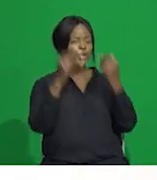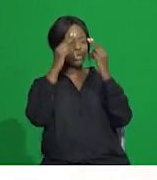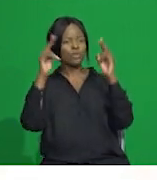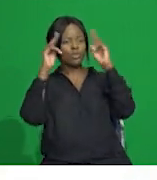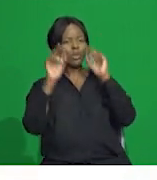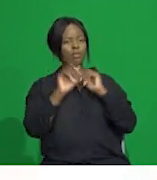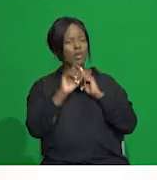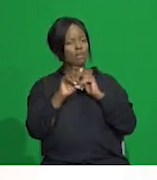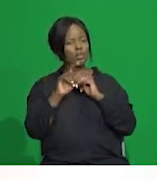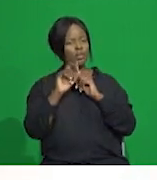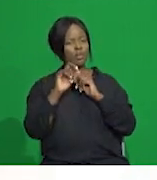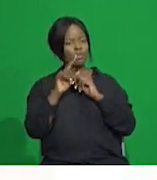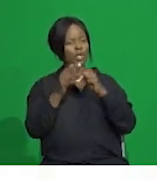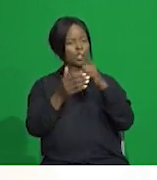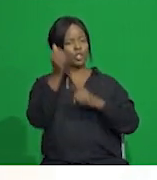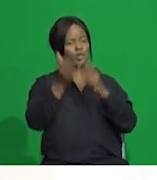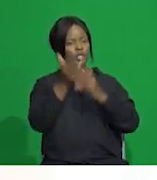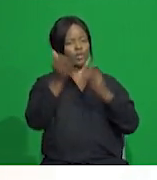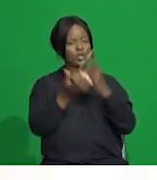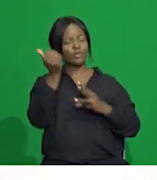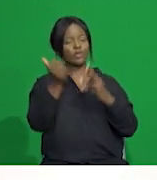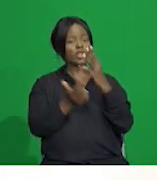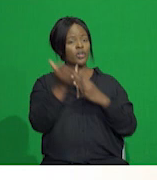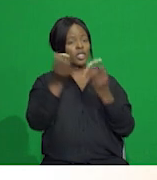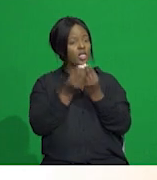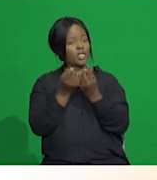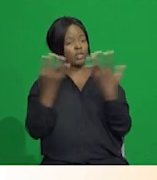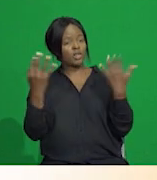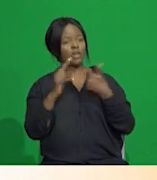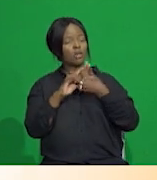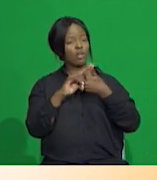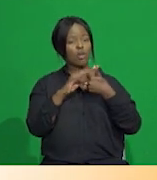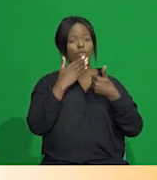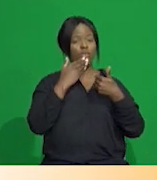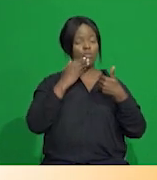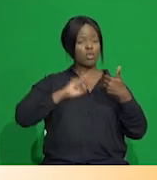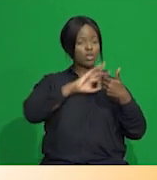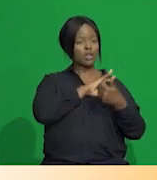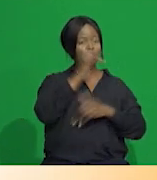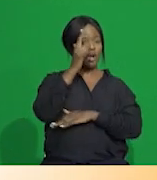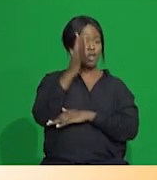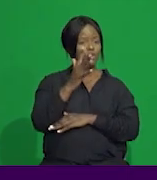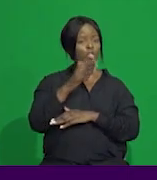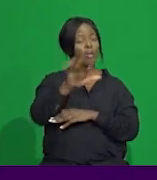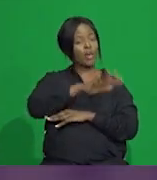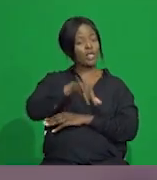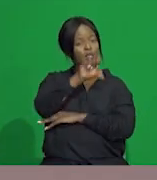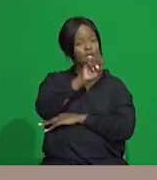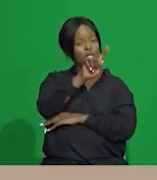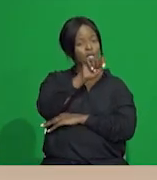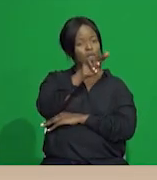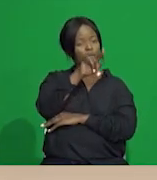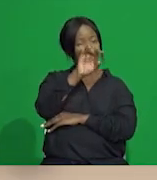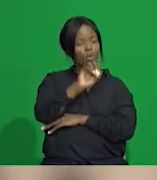objectives, including an opportunity for academic staff to record their lectures in studio. UTEL encourages the